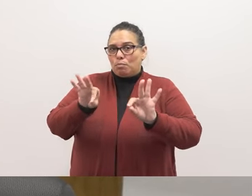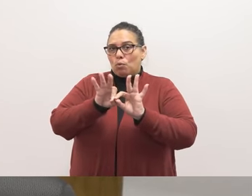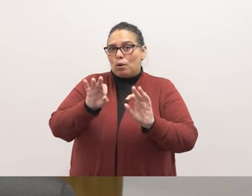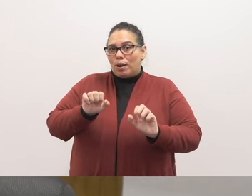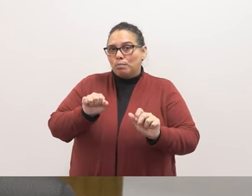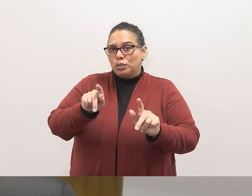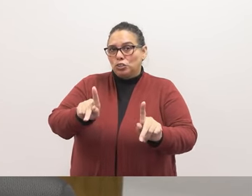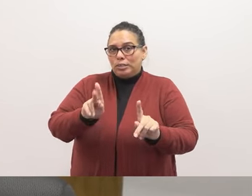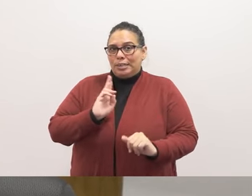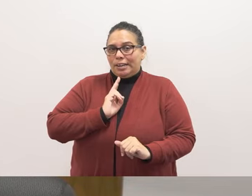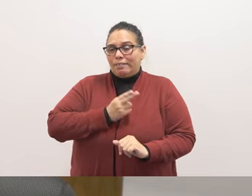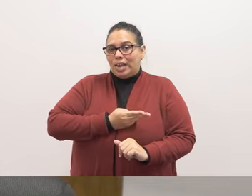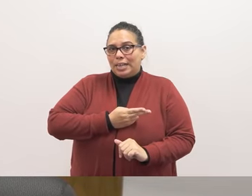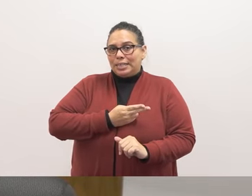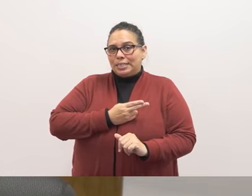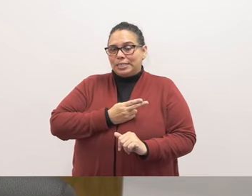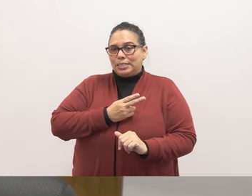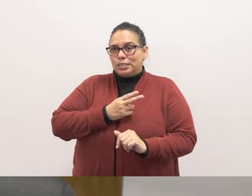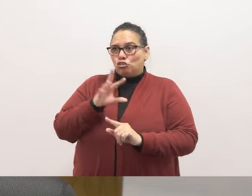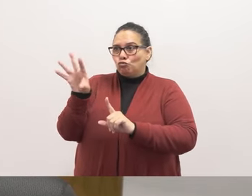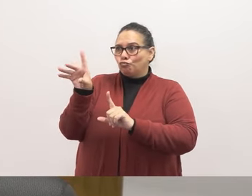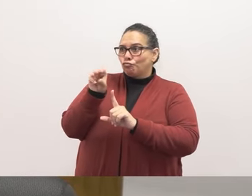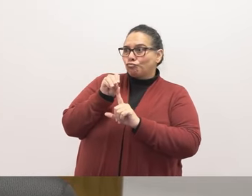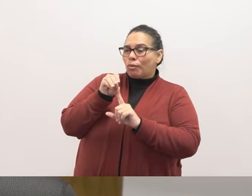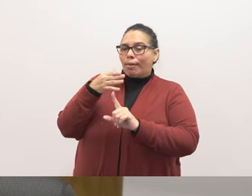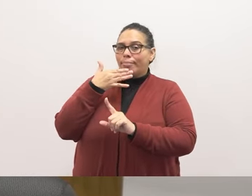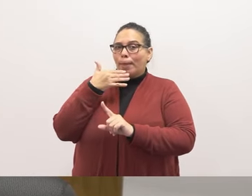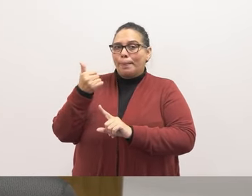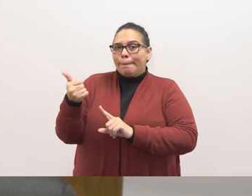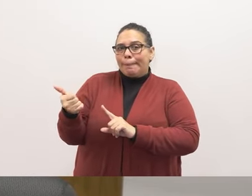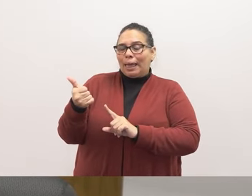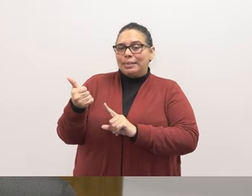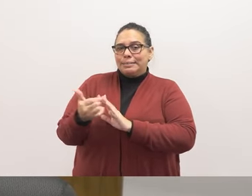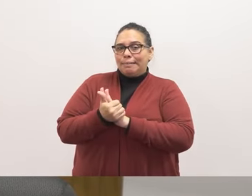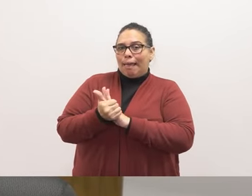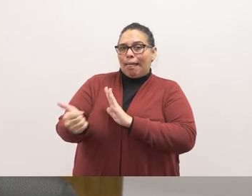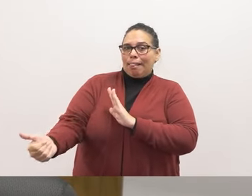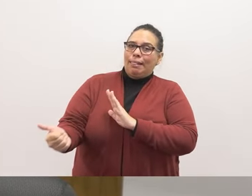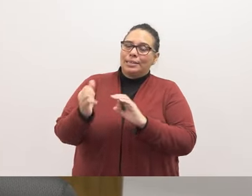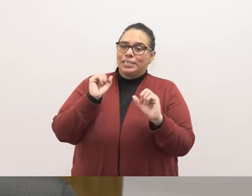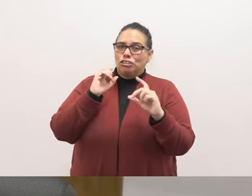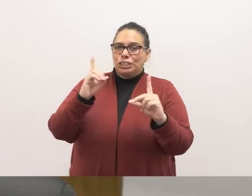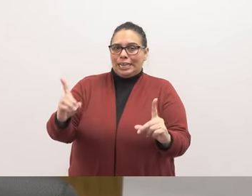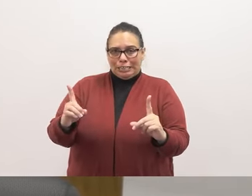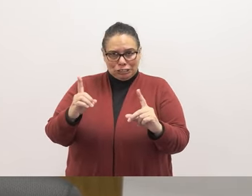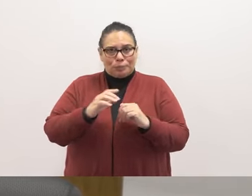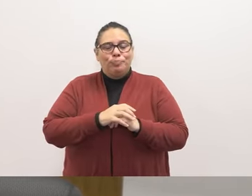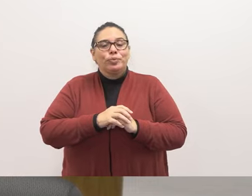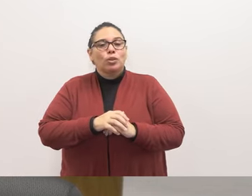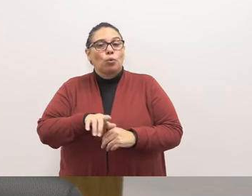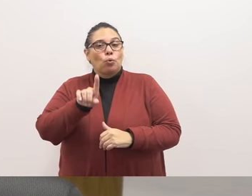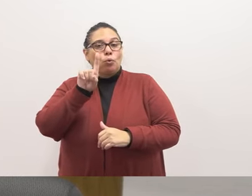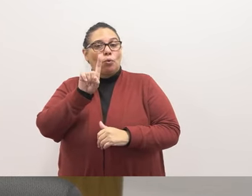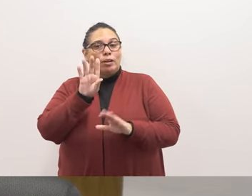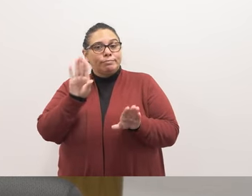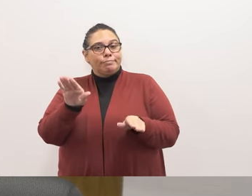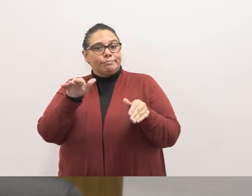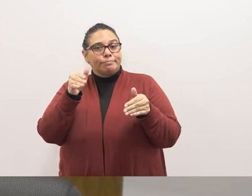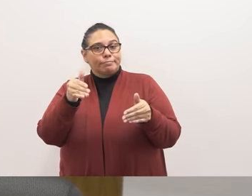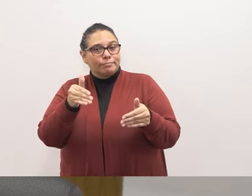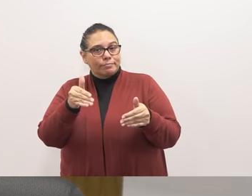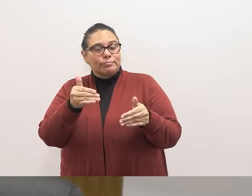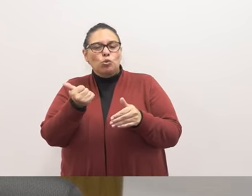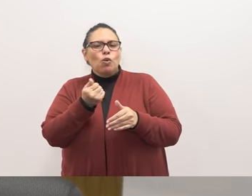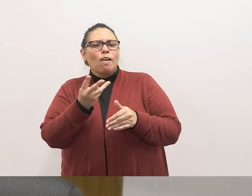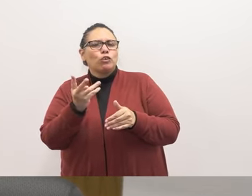for us to attract some of the best talent in the educational sphere. One of the focuses, one of the few